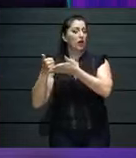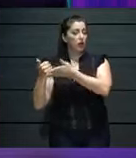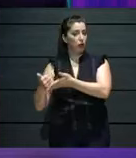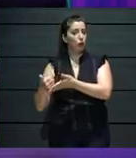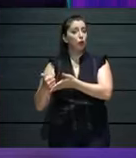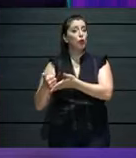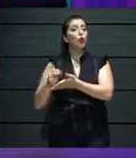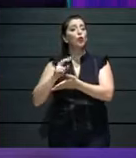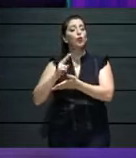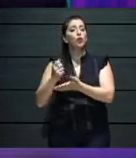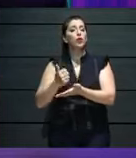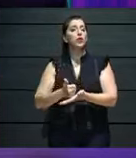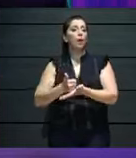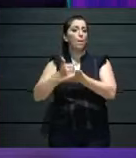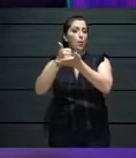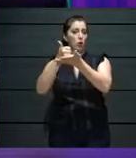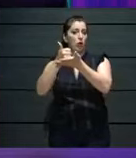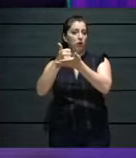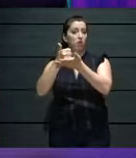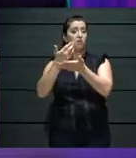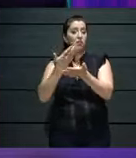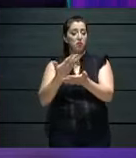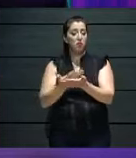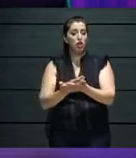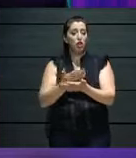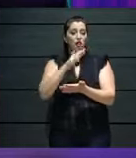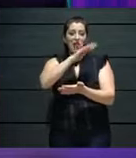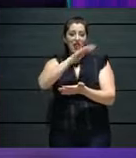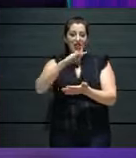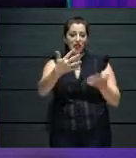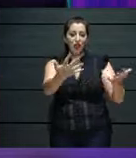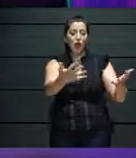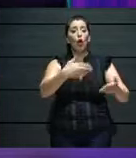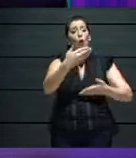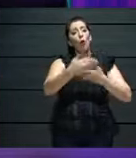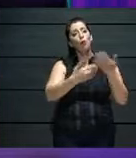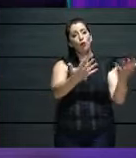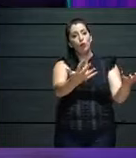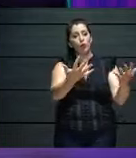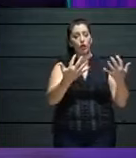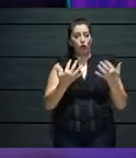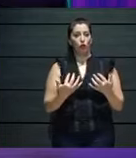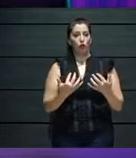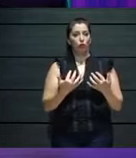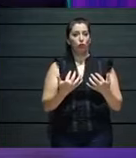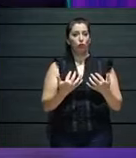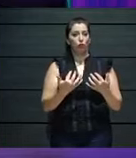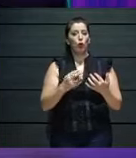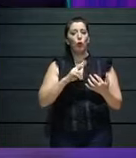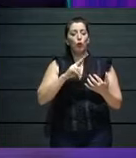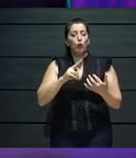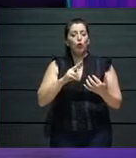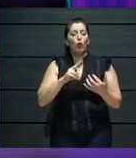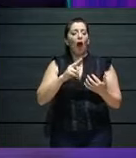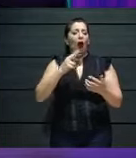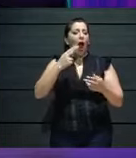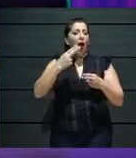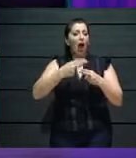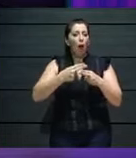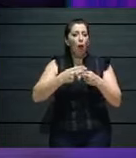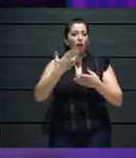embraces audiences and new audiences as well as revising how to